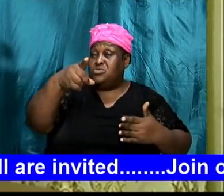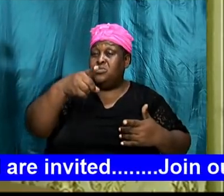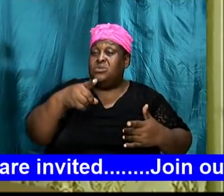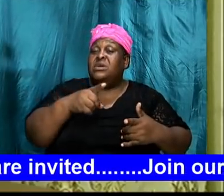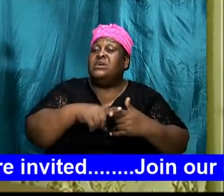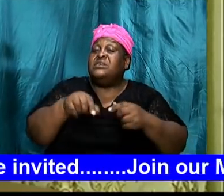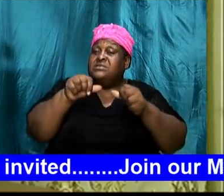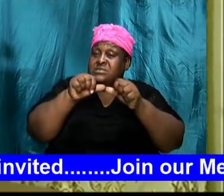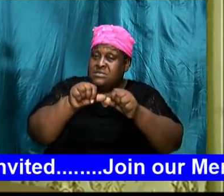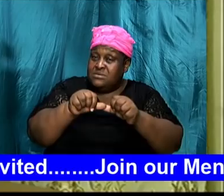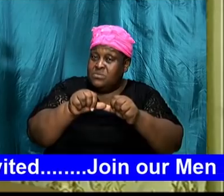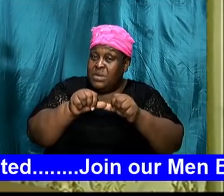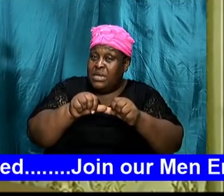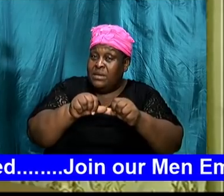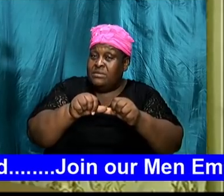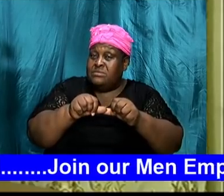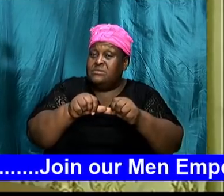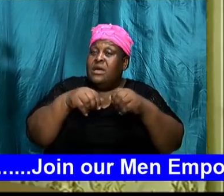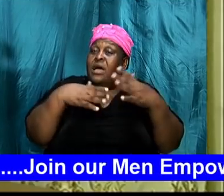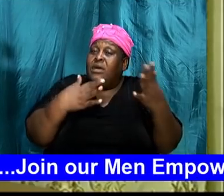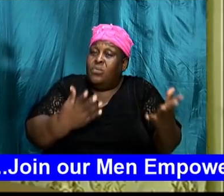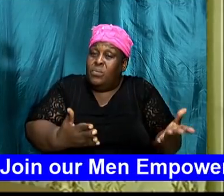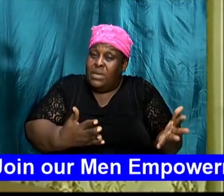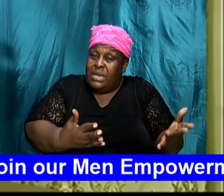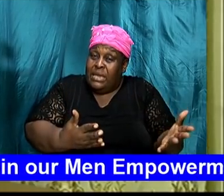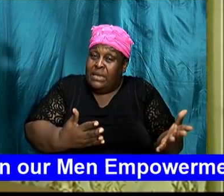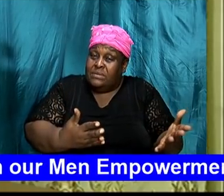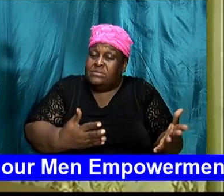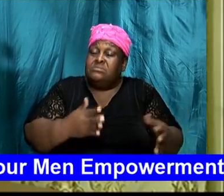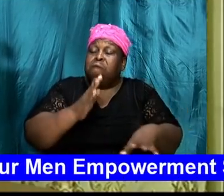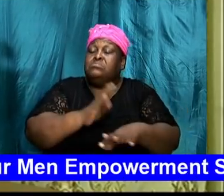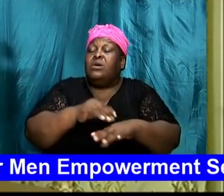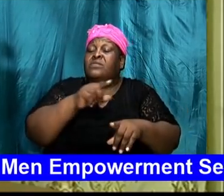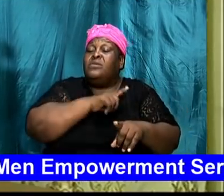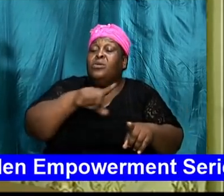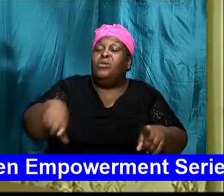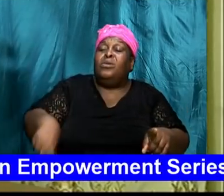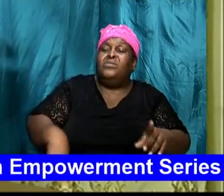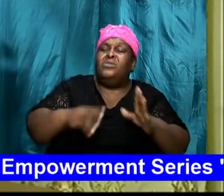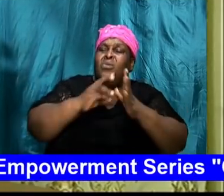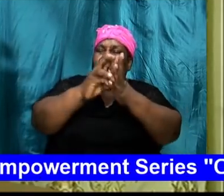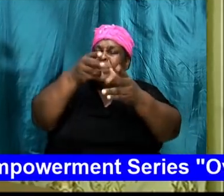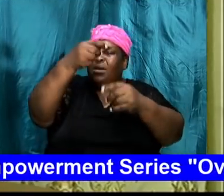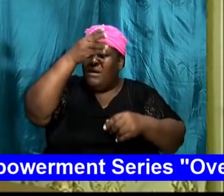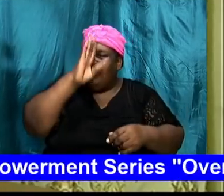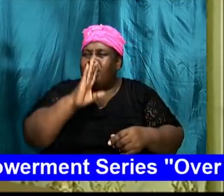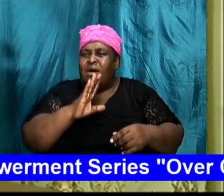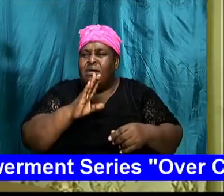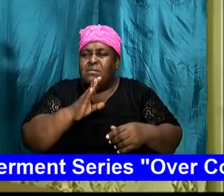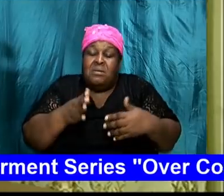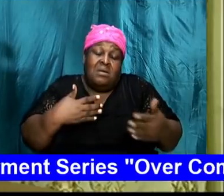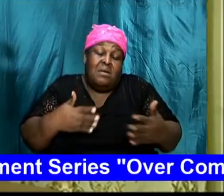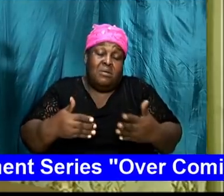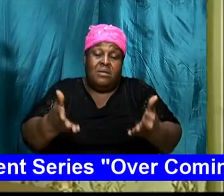the will of God might not come as you expected